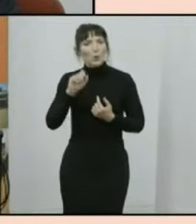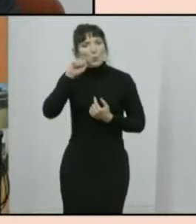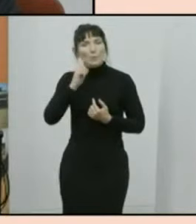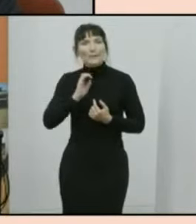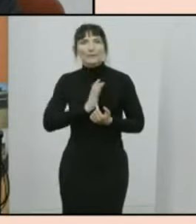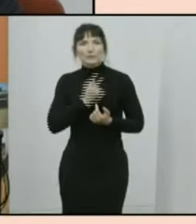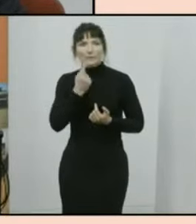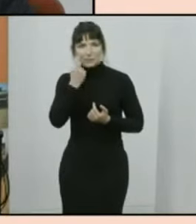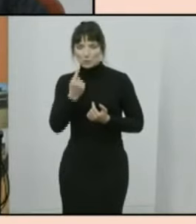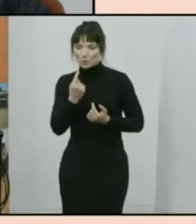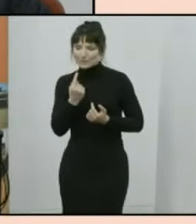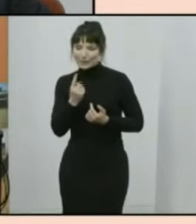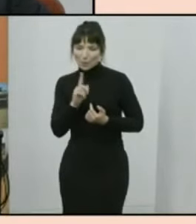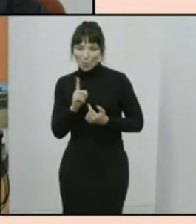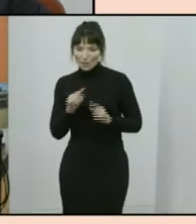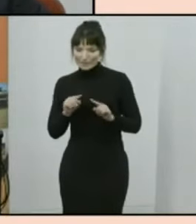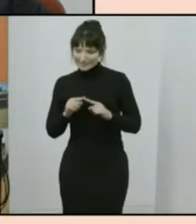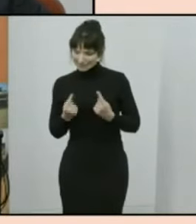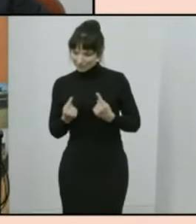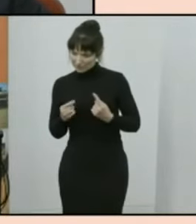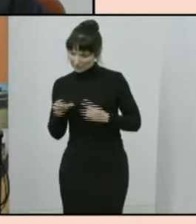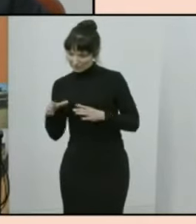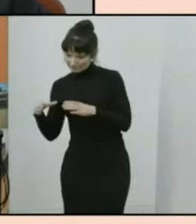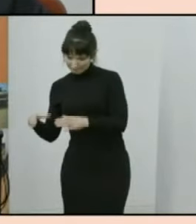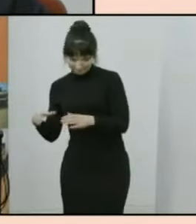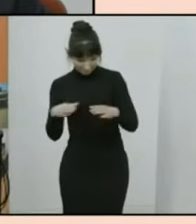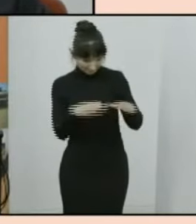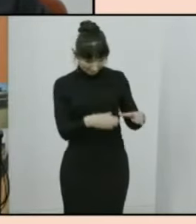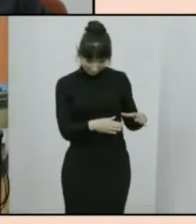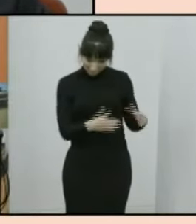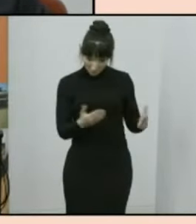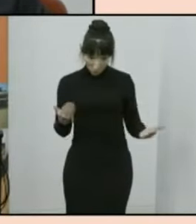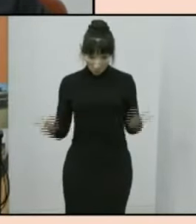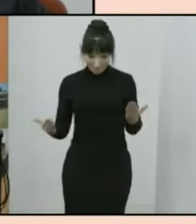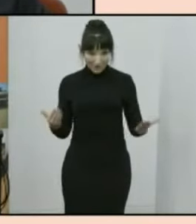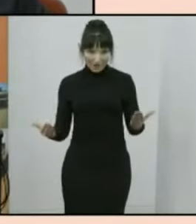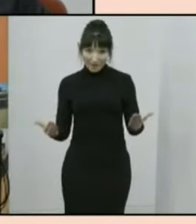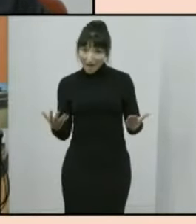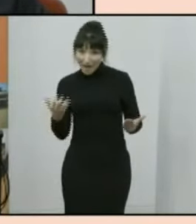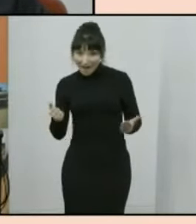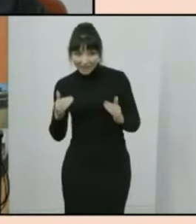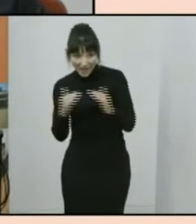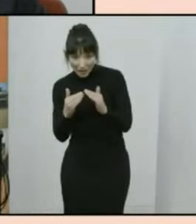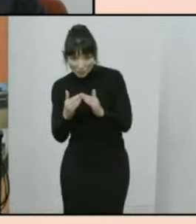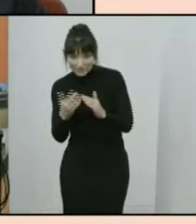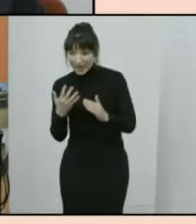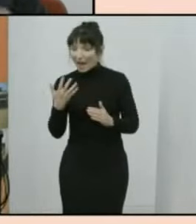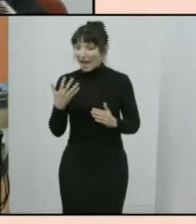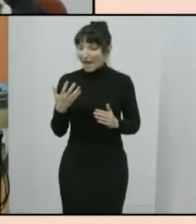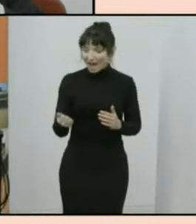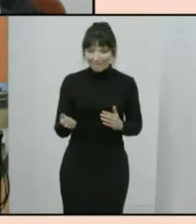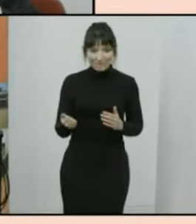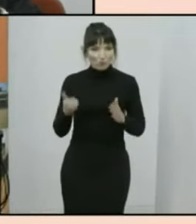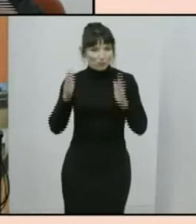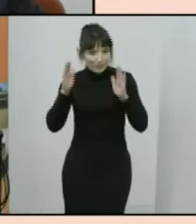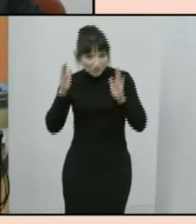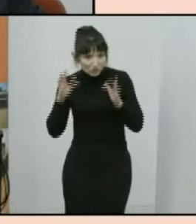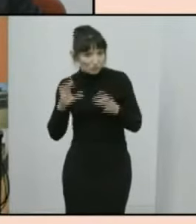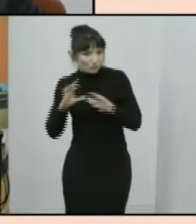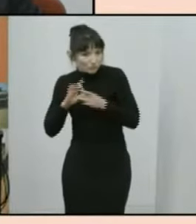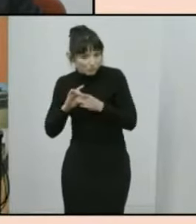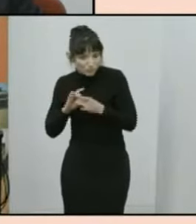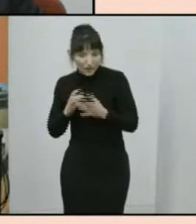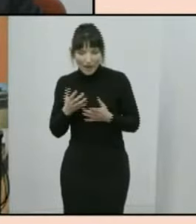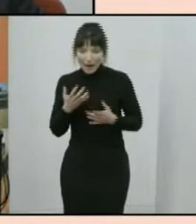the generations in terms of things like home ownership in terms of things like religious affiliation in terms of